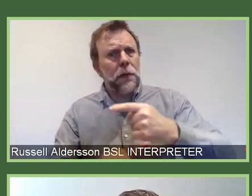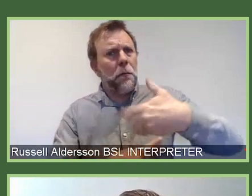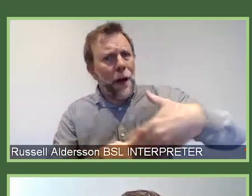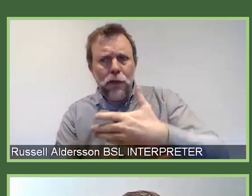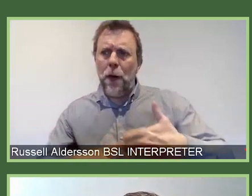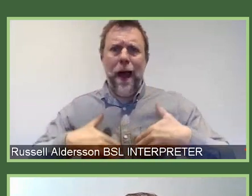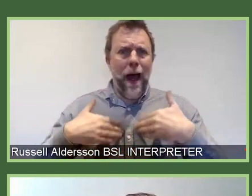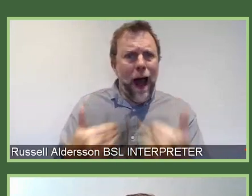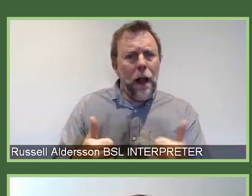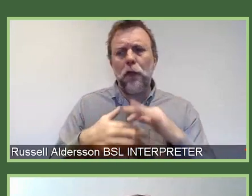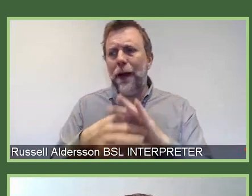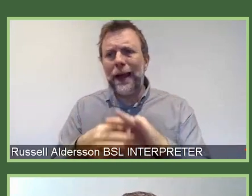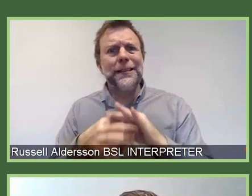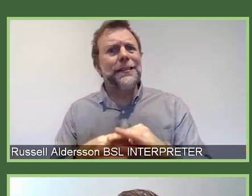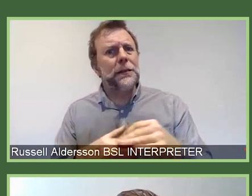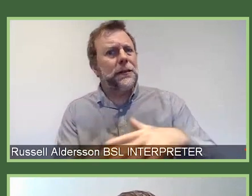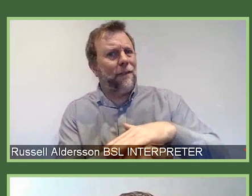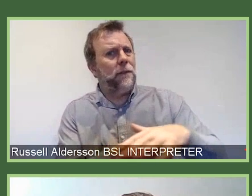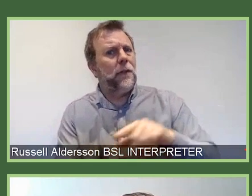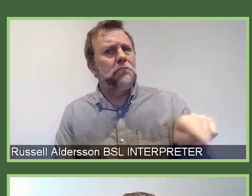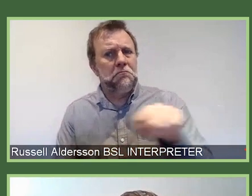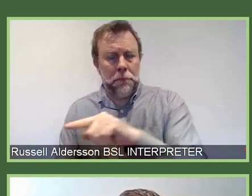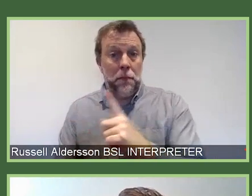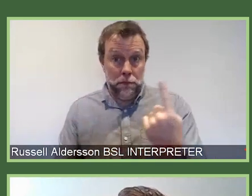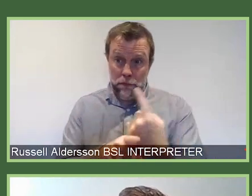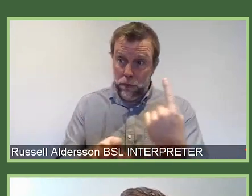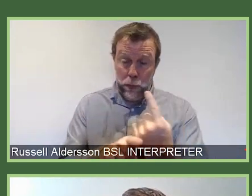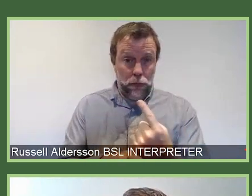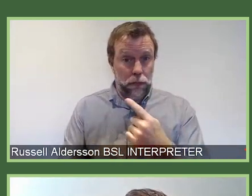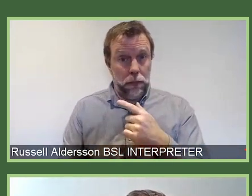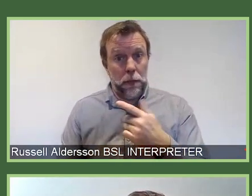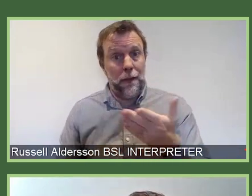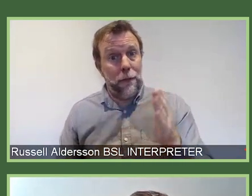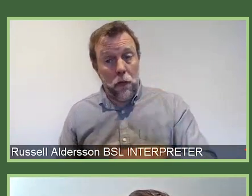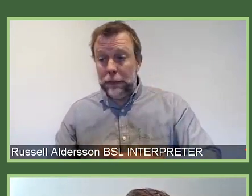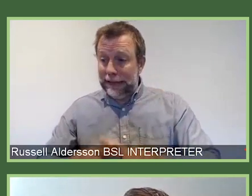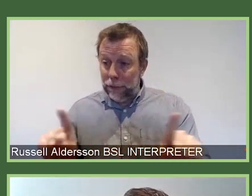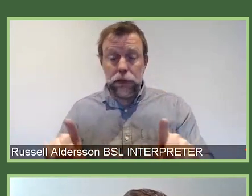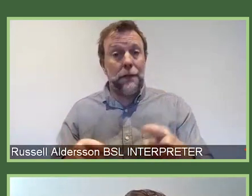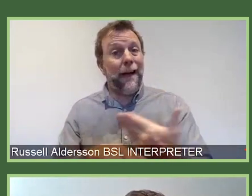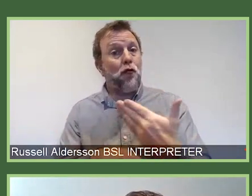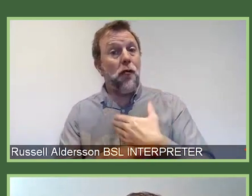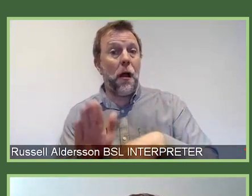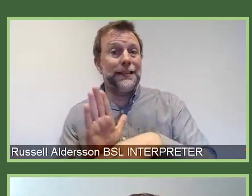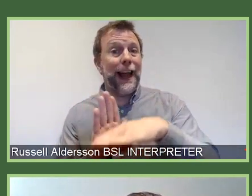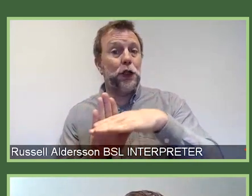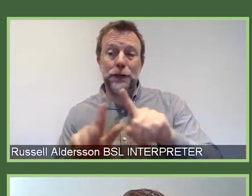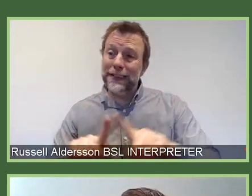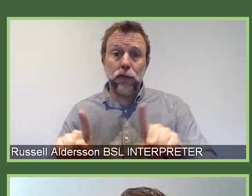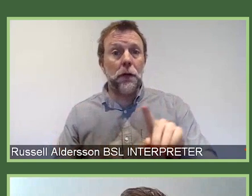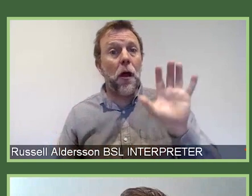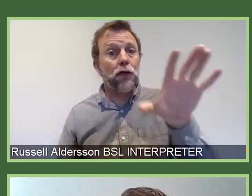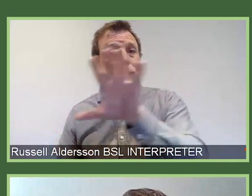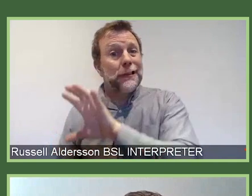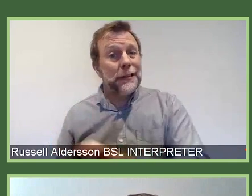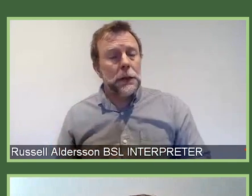-related walks of life. We spoke to people from very many different career stages and from different countries. And we